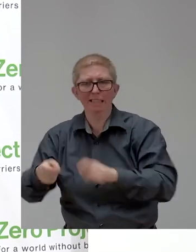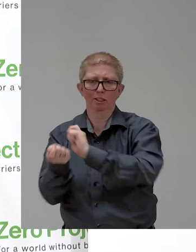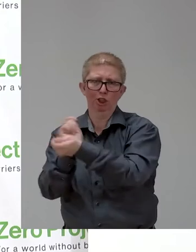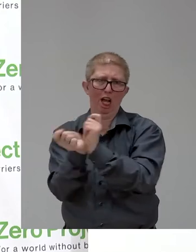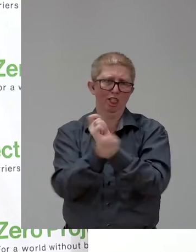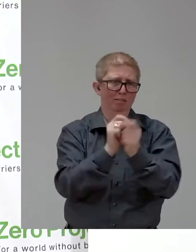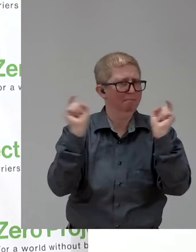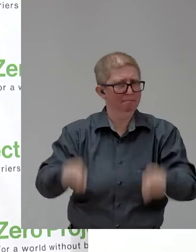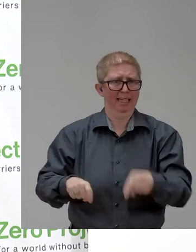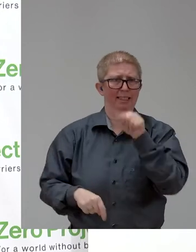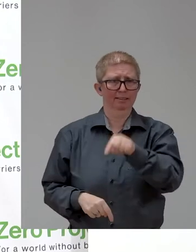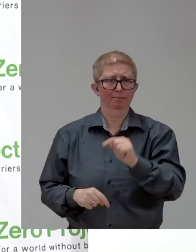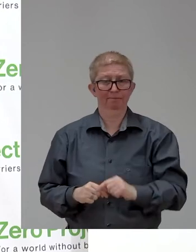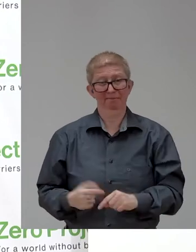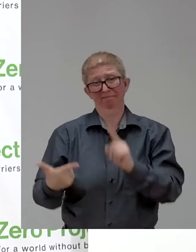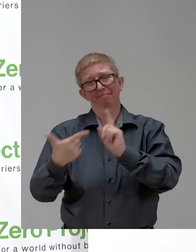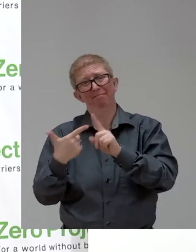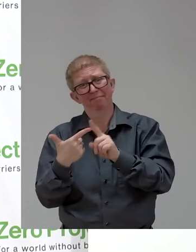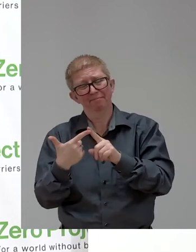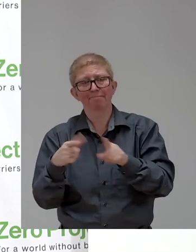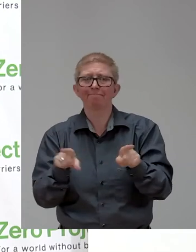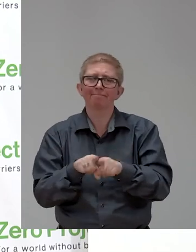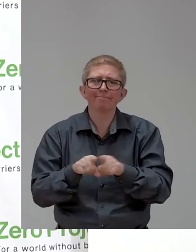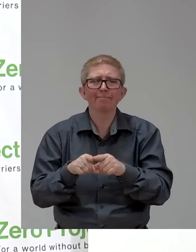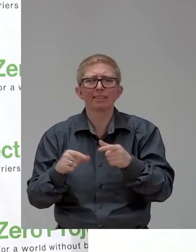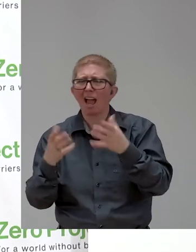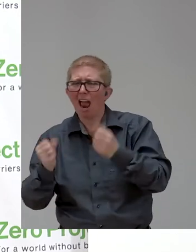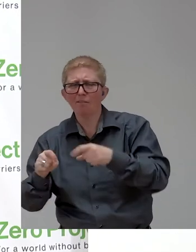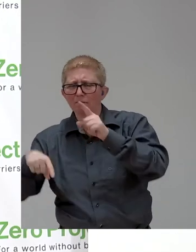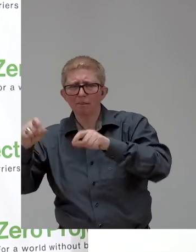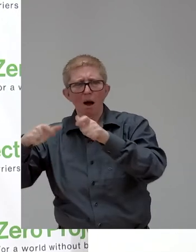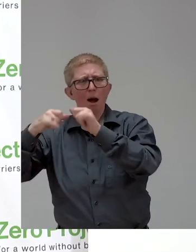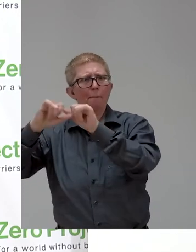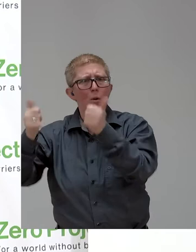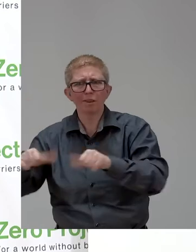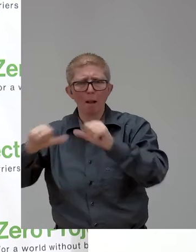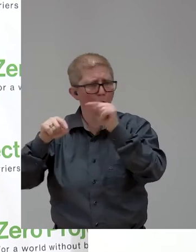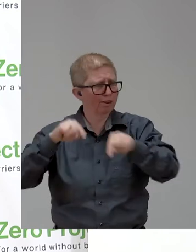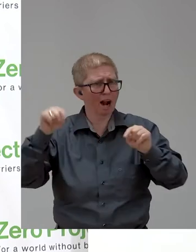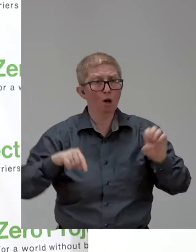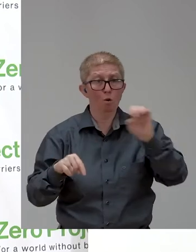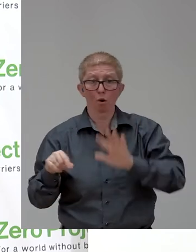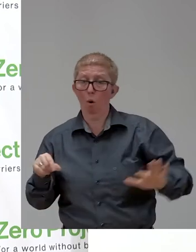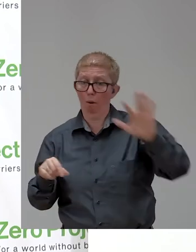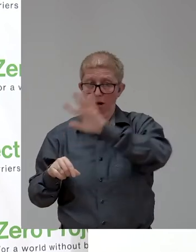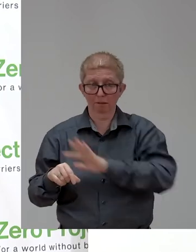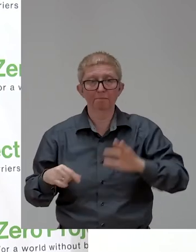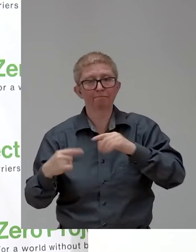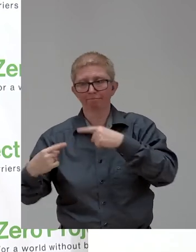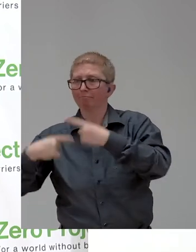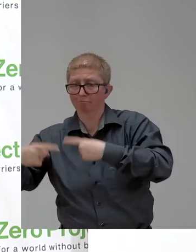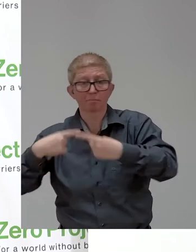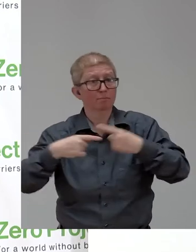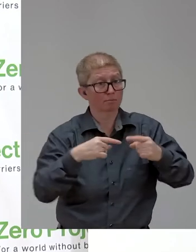models in the world. And it's very well developed in Europe. And this model has to be provided for whole